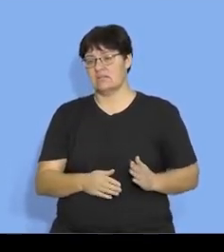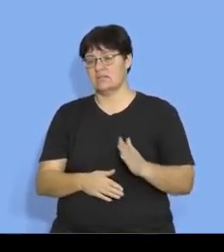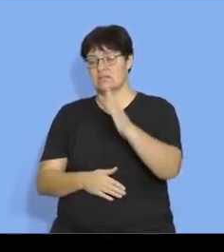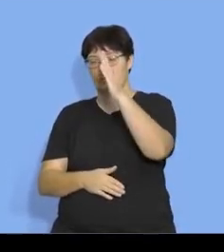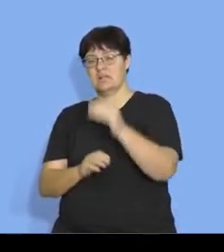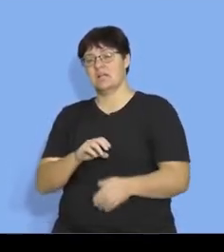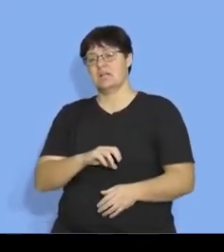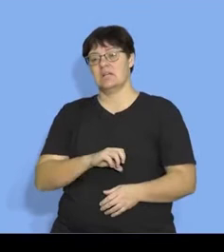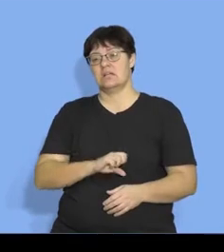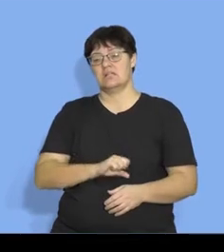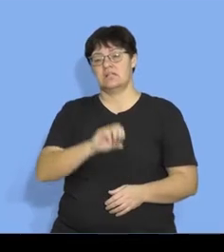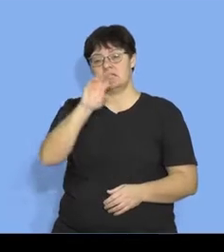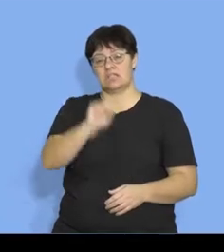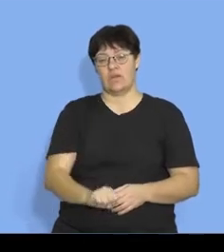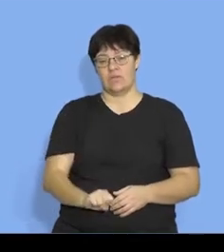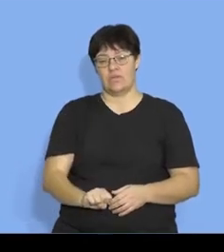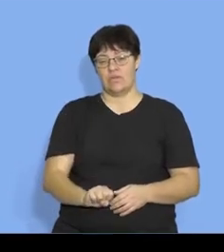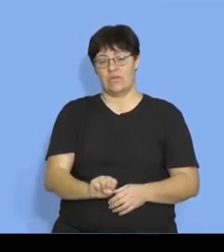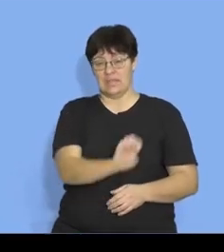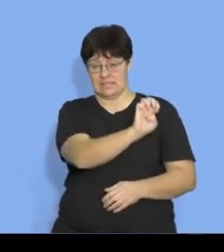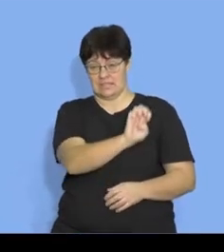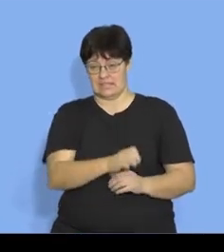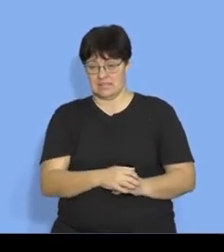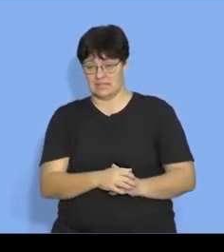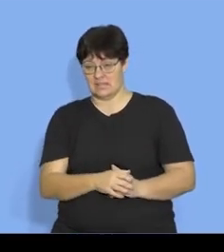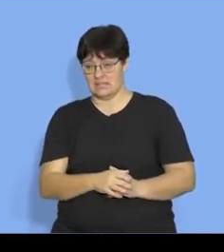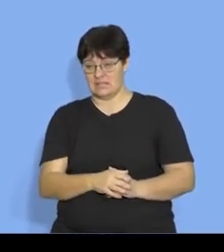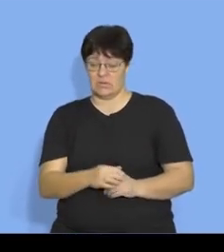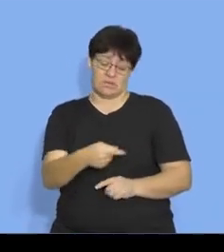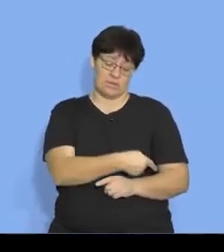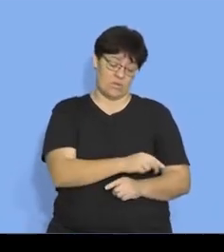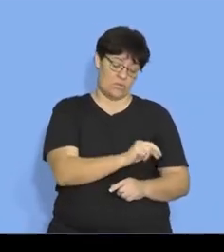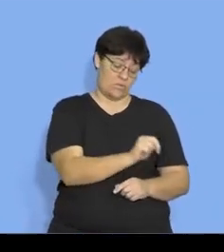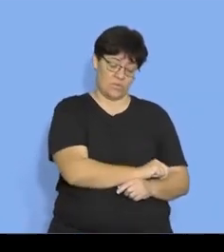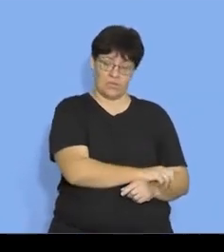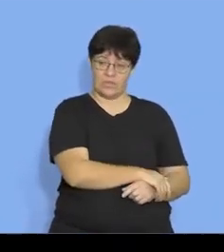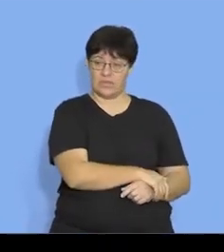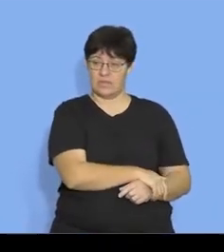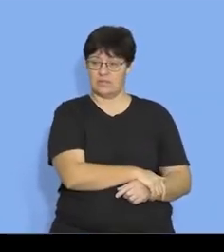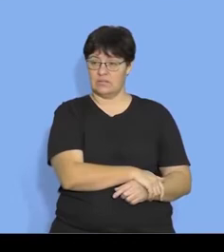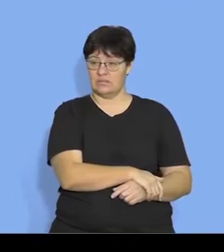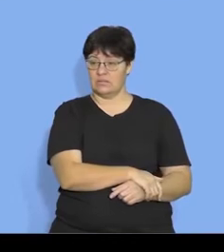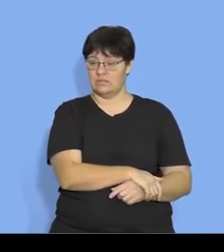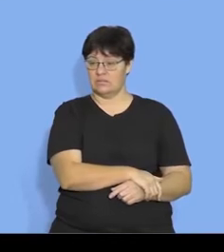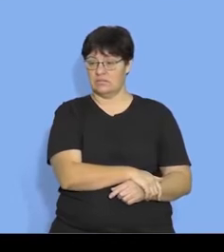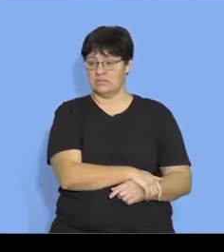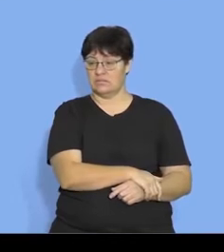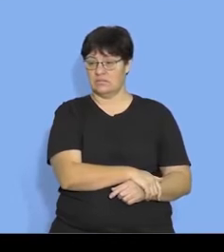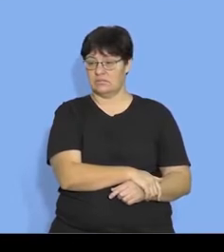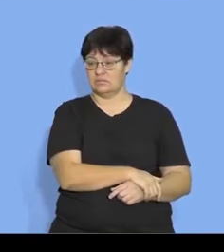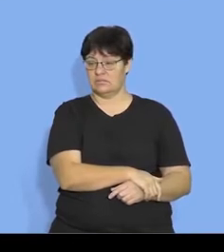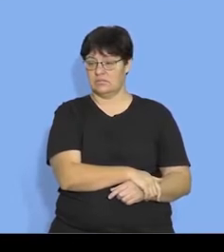she's southeast not quite southeast because here's north all right but